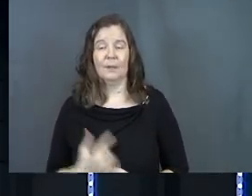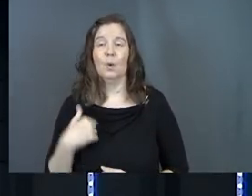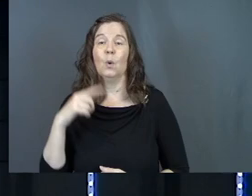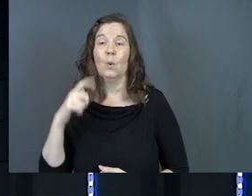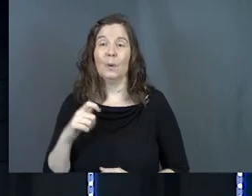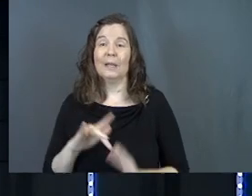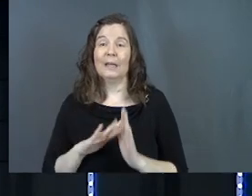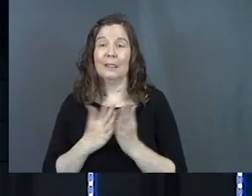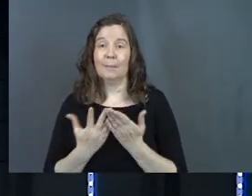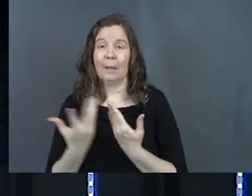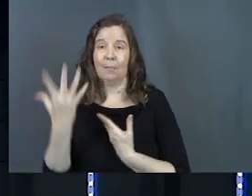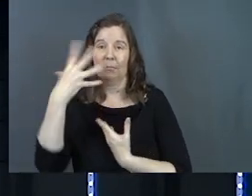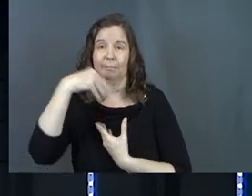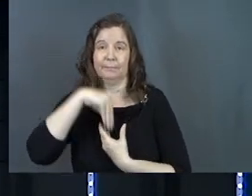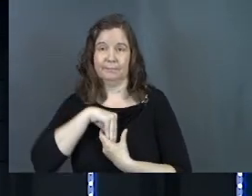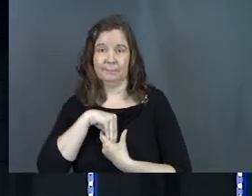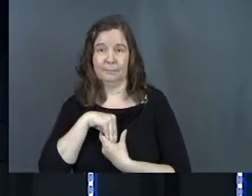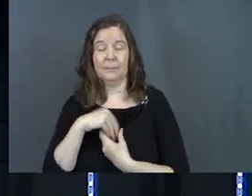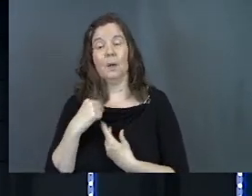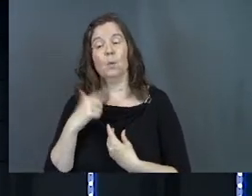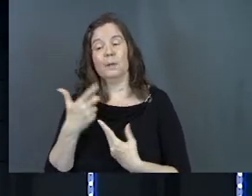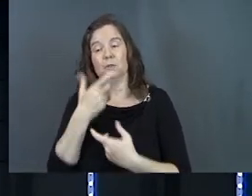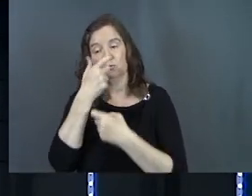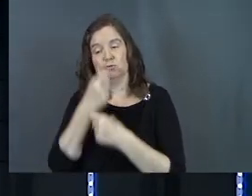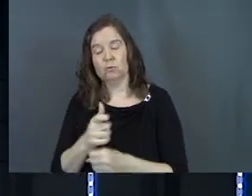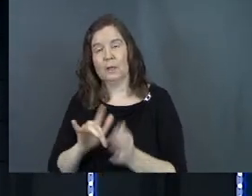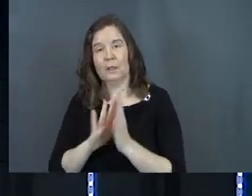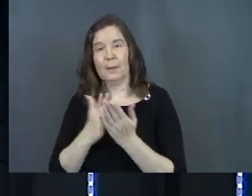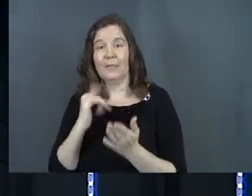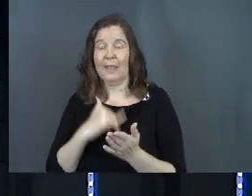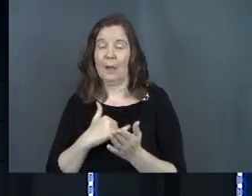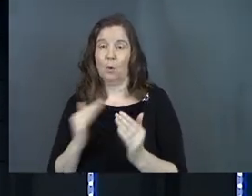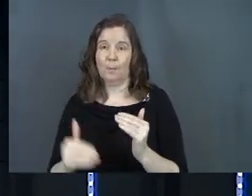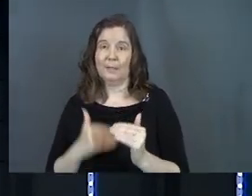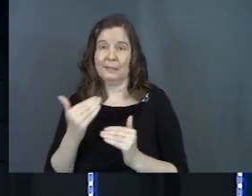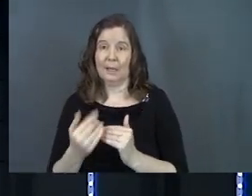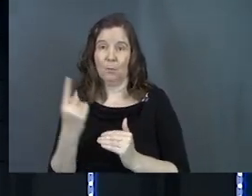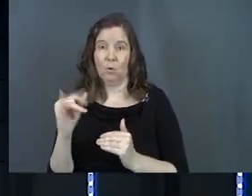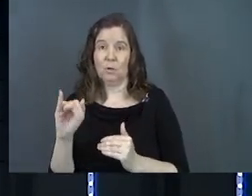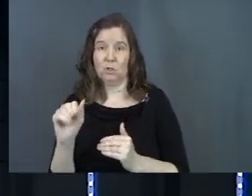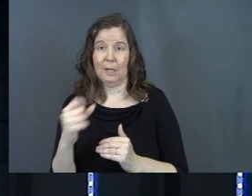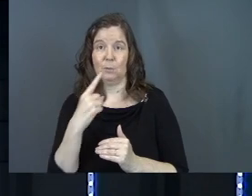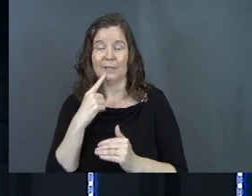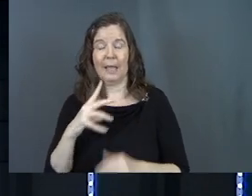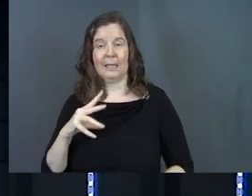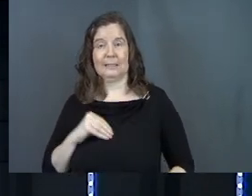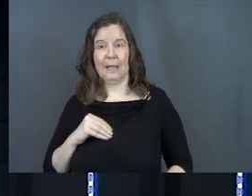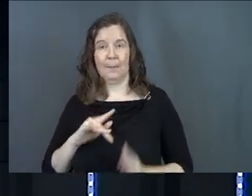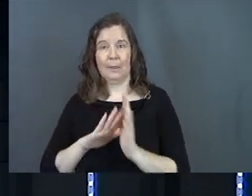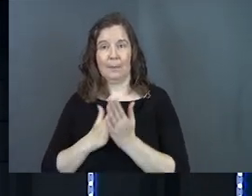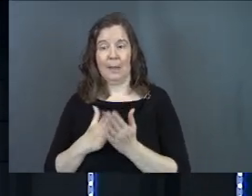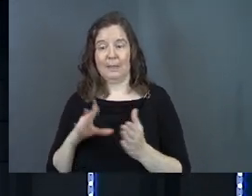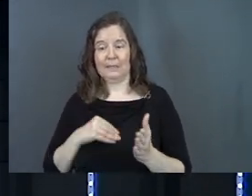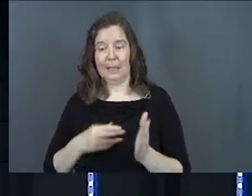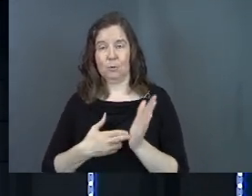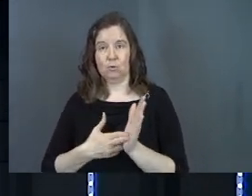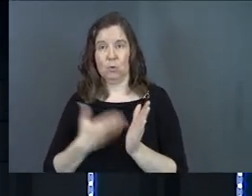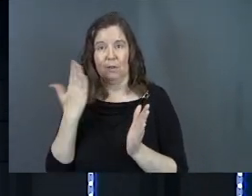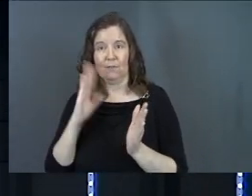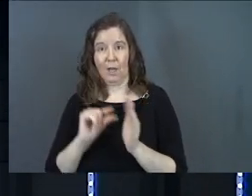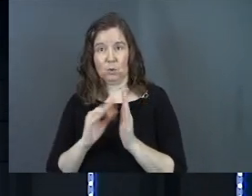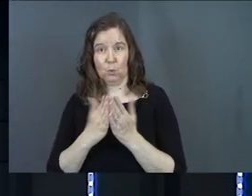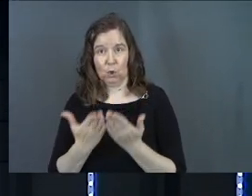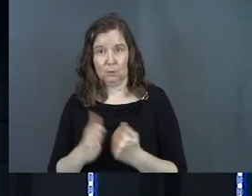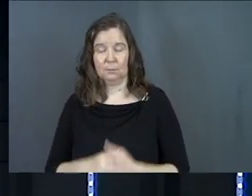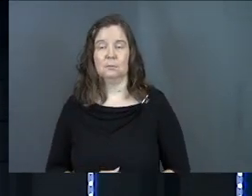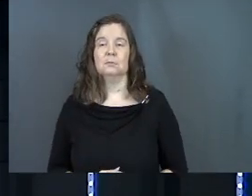We need the Bible and we need to trust the Bible. That's going to be step one is James is going to say, accept the Bible, accept the truth of God's